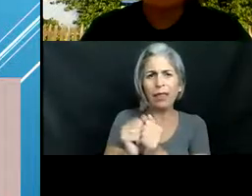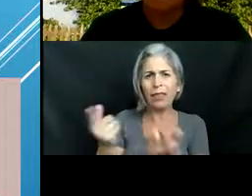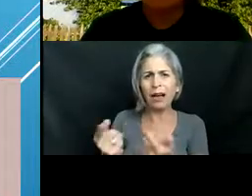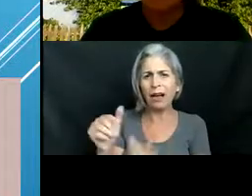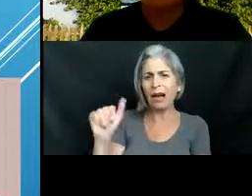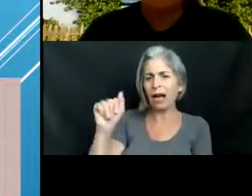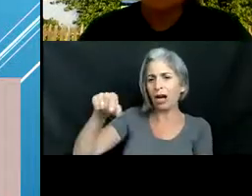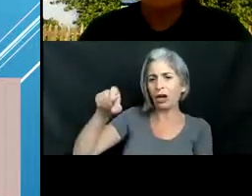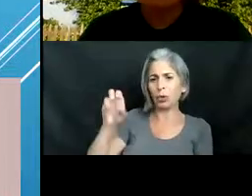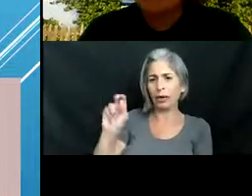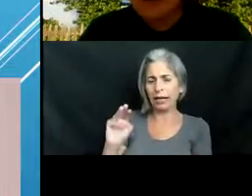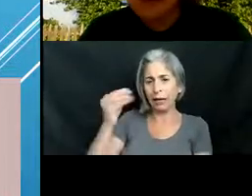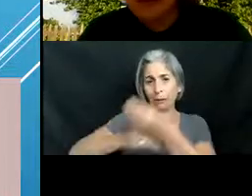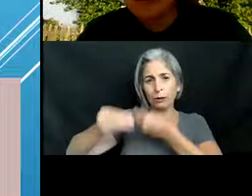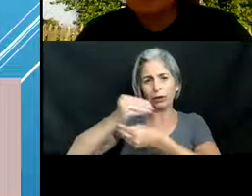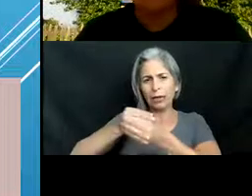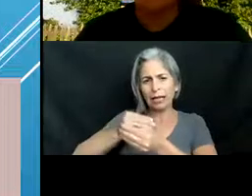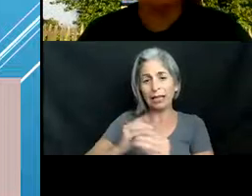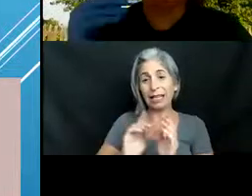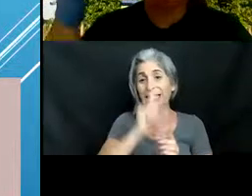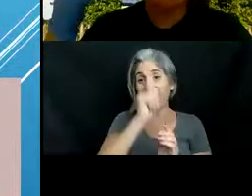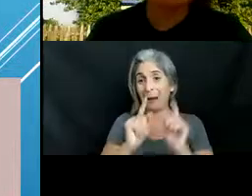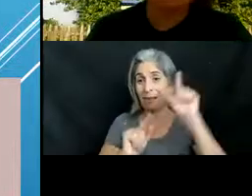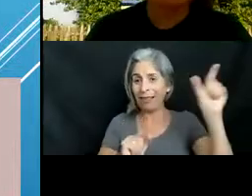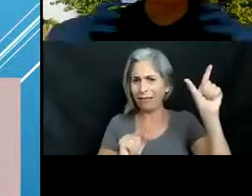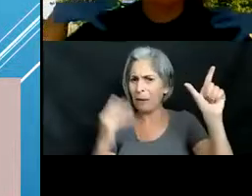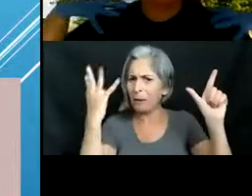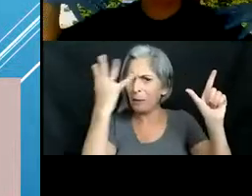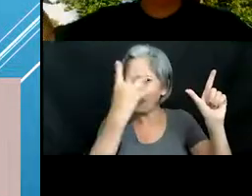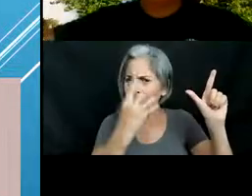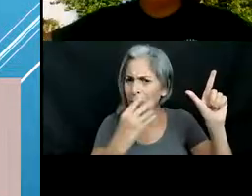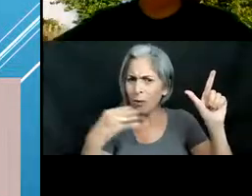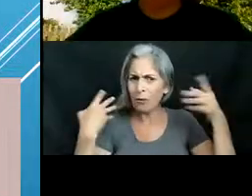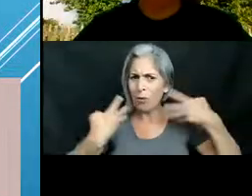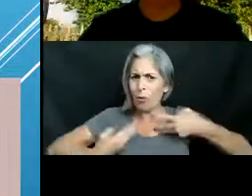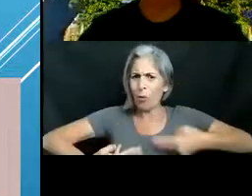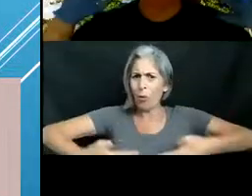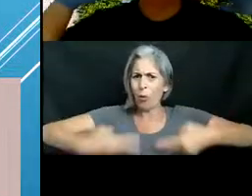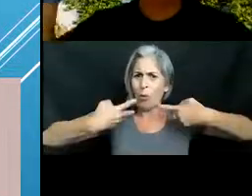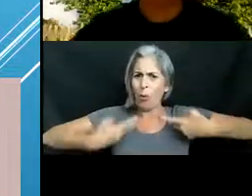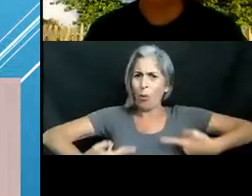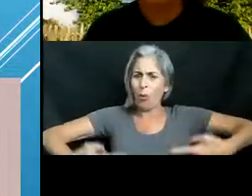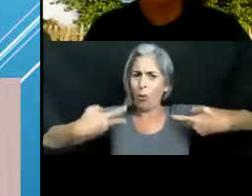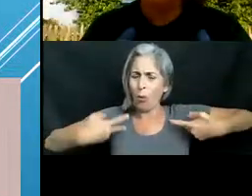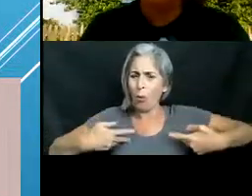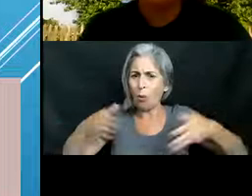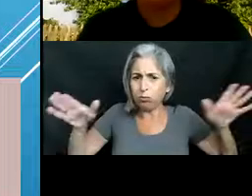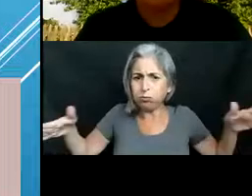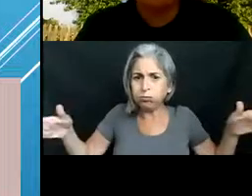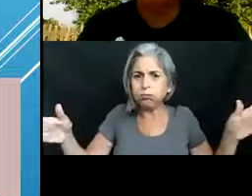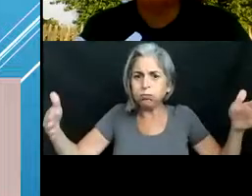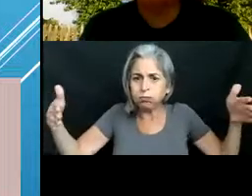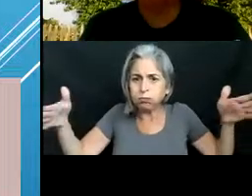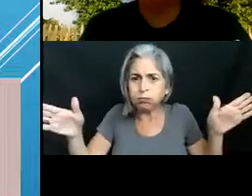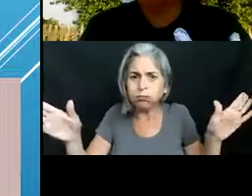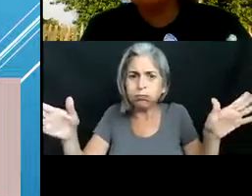over here on the top left he is quite beautiful um that striping pattern and all those long fins creating this beautiful main um